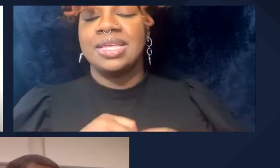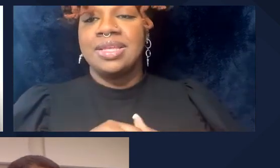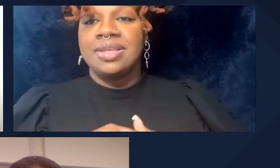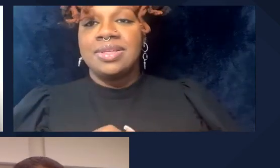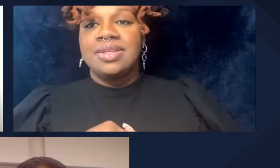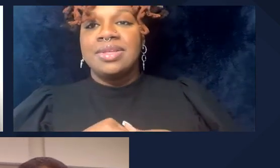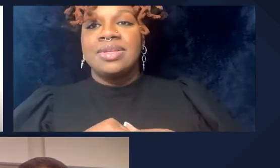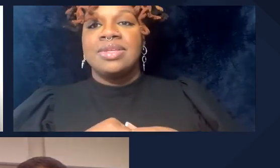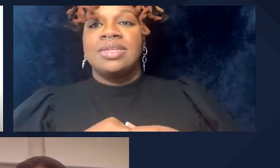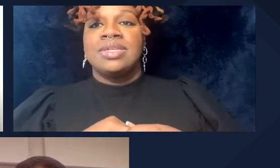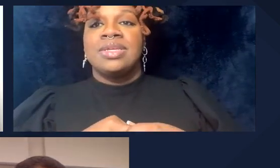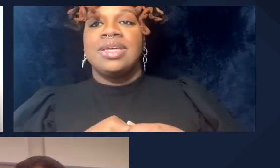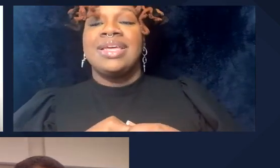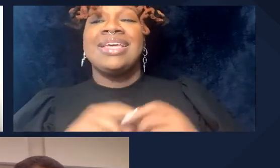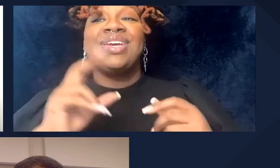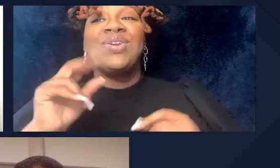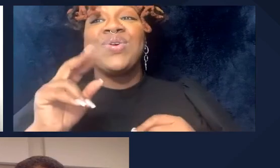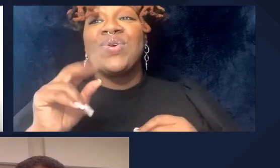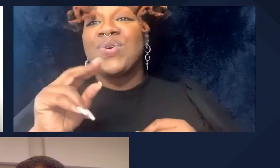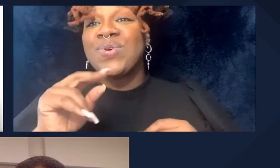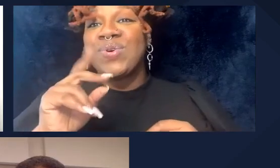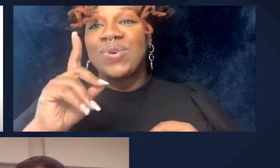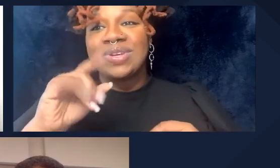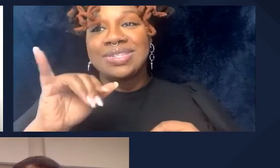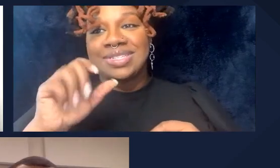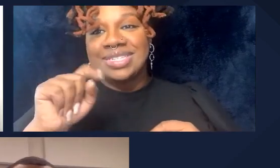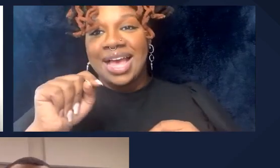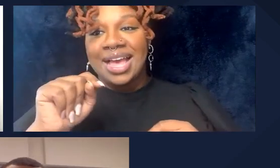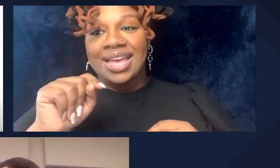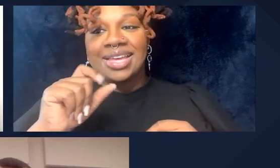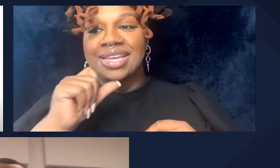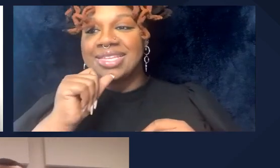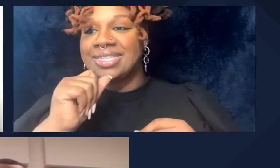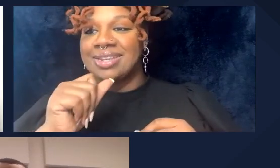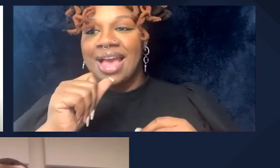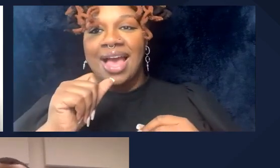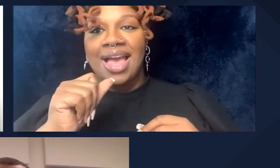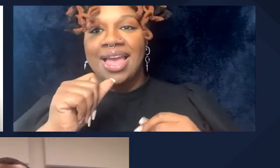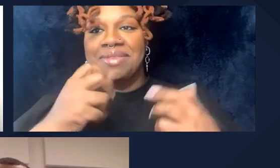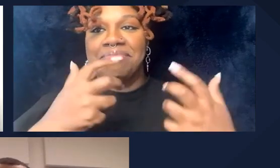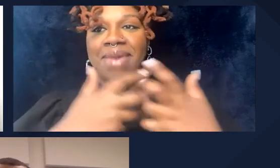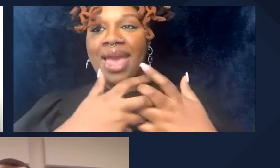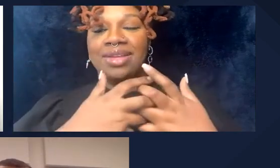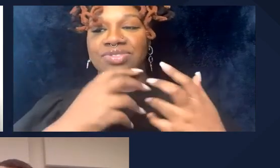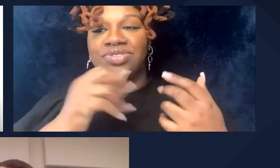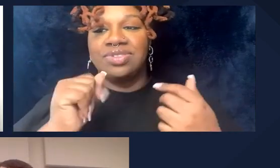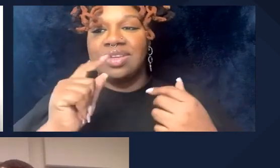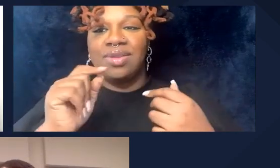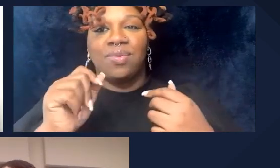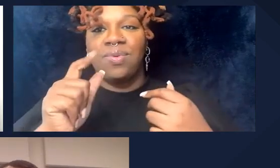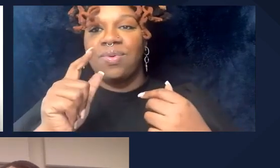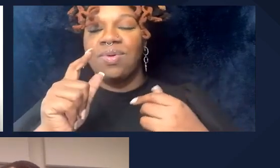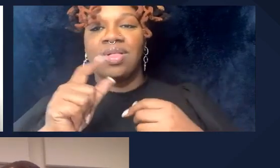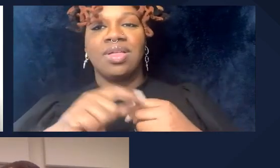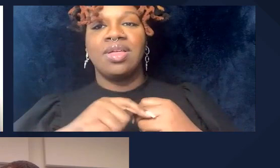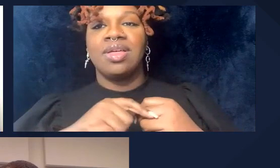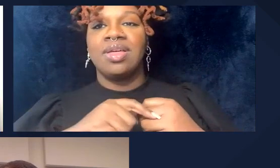yeah so no diet is not matched at all so we are